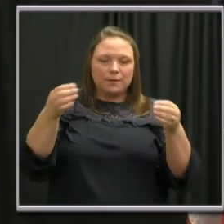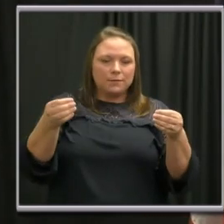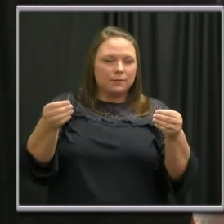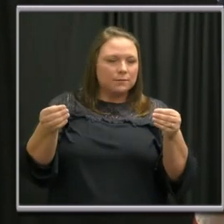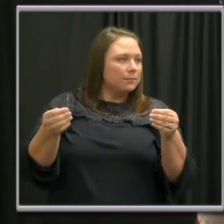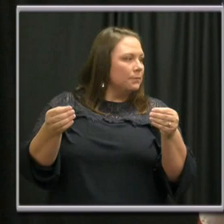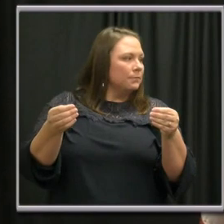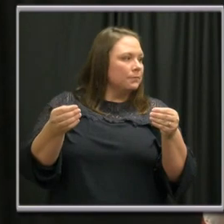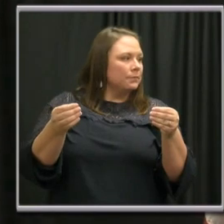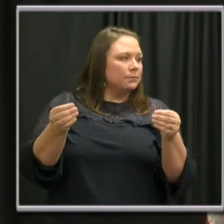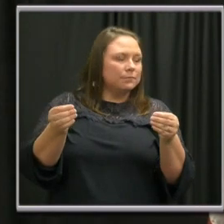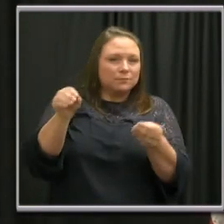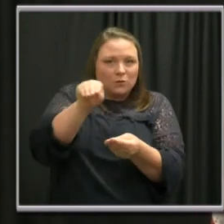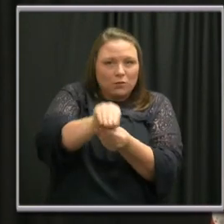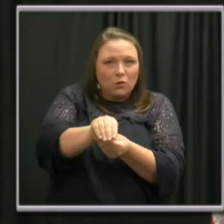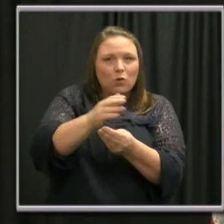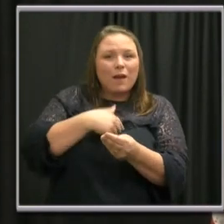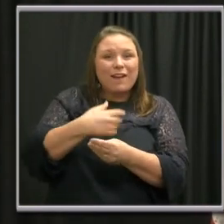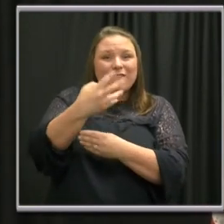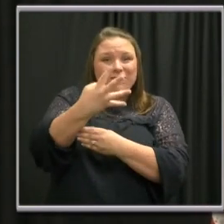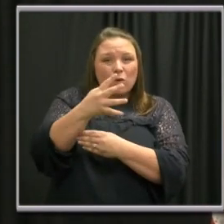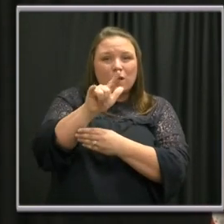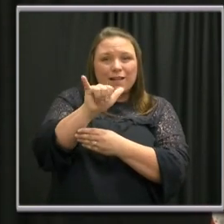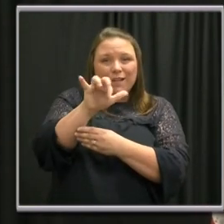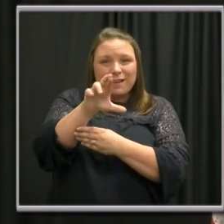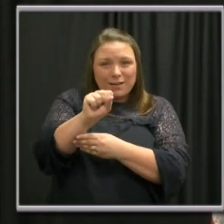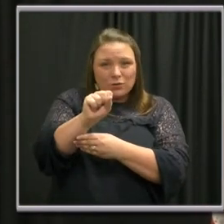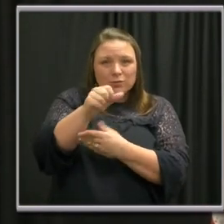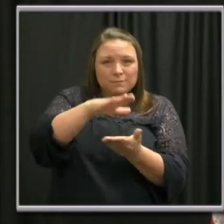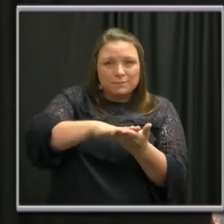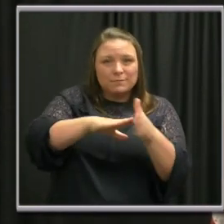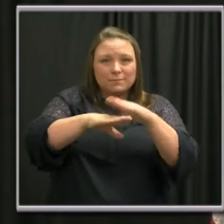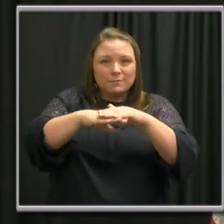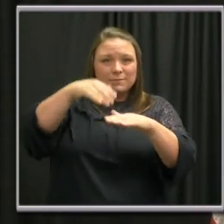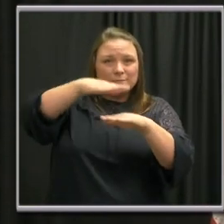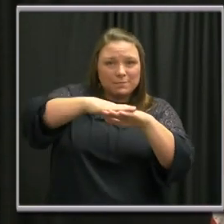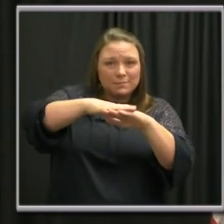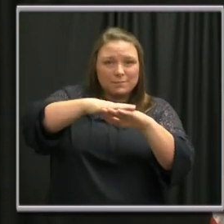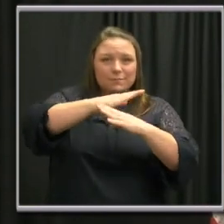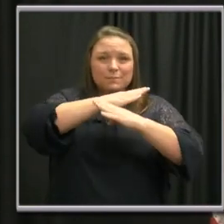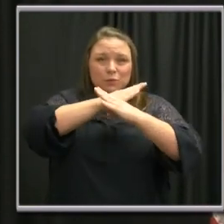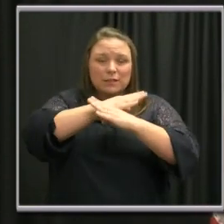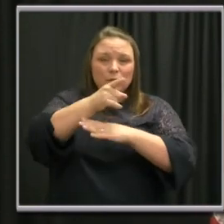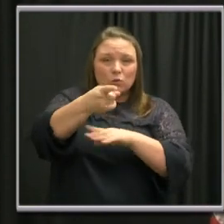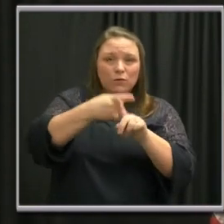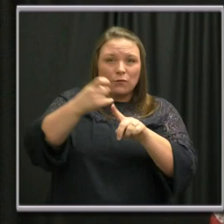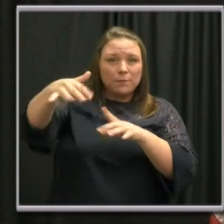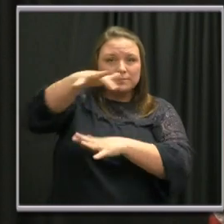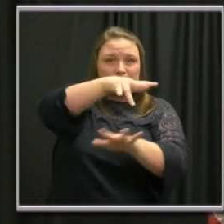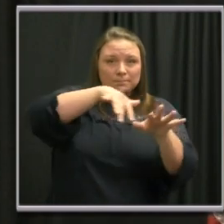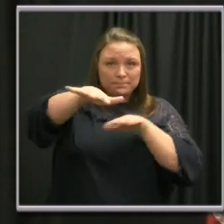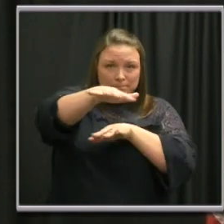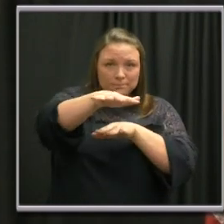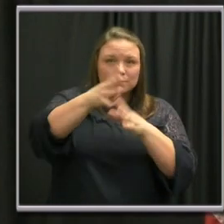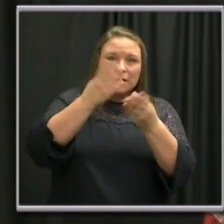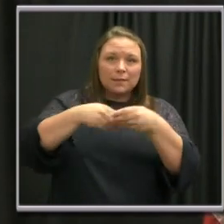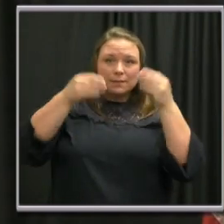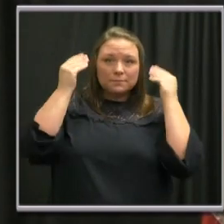fold it. So we now have four layers of fabric between you and what's out there. And you simply then